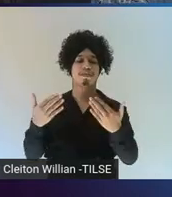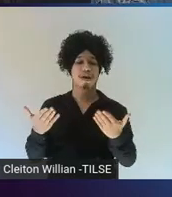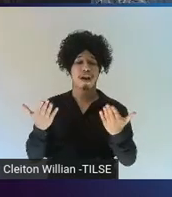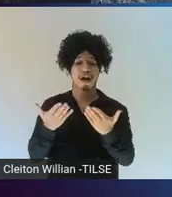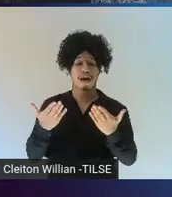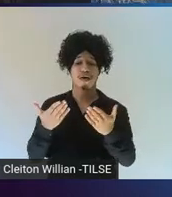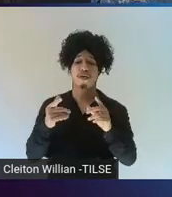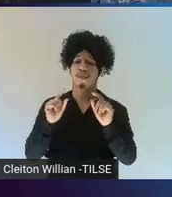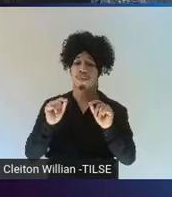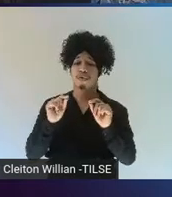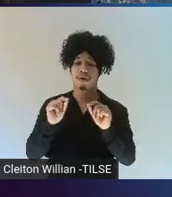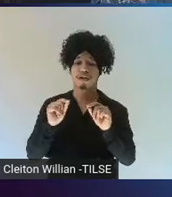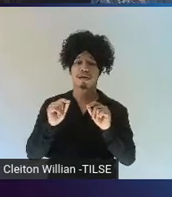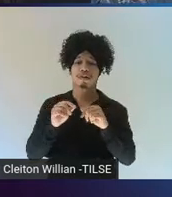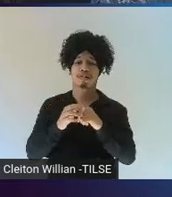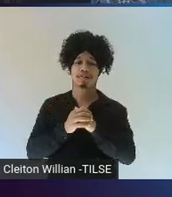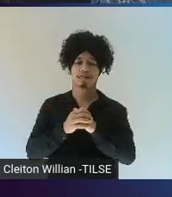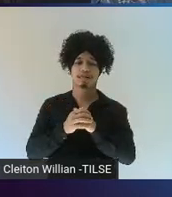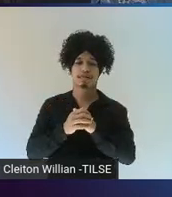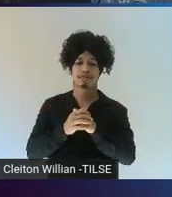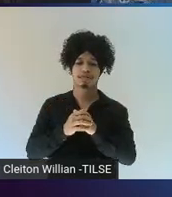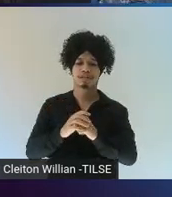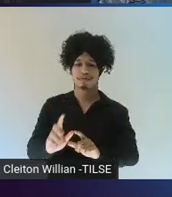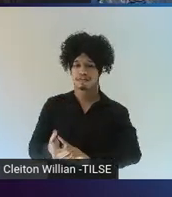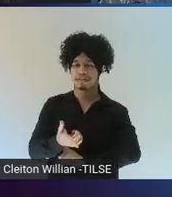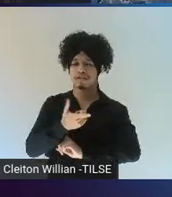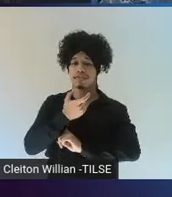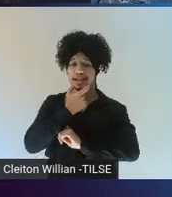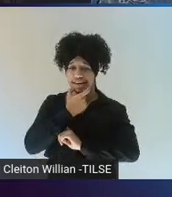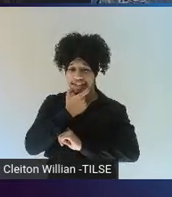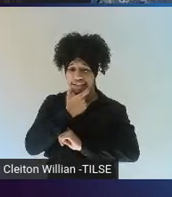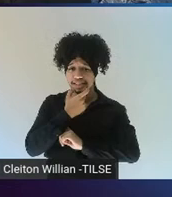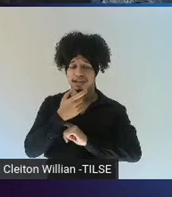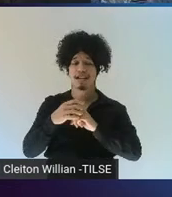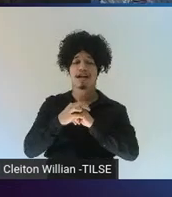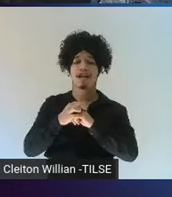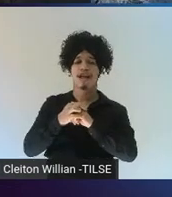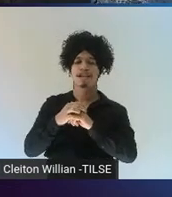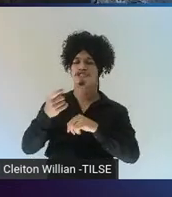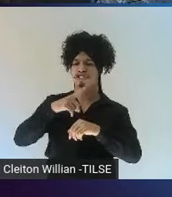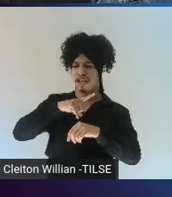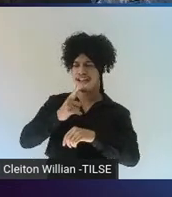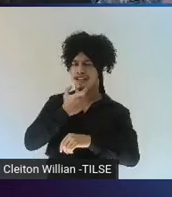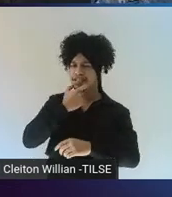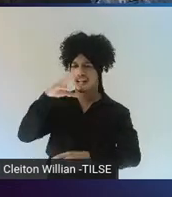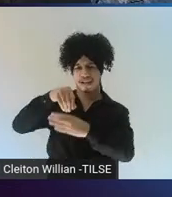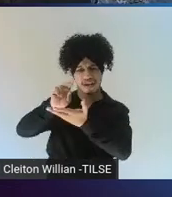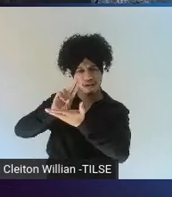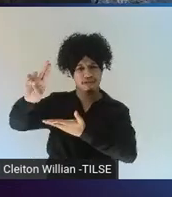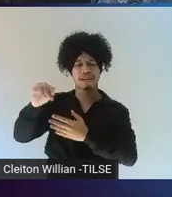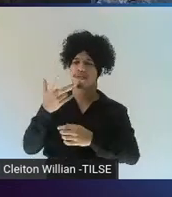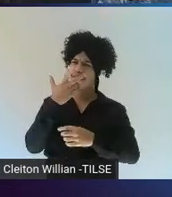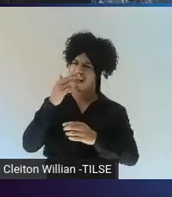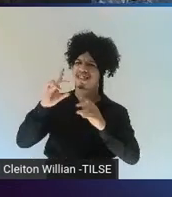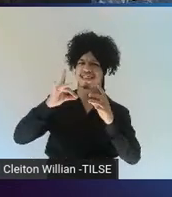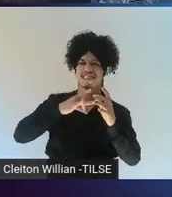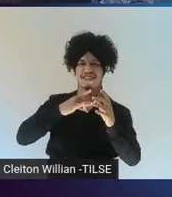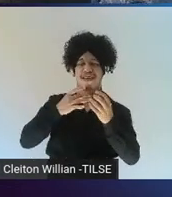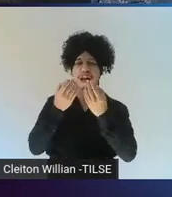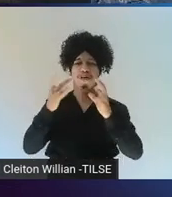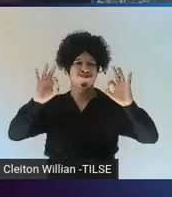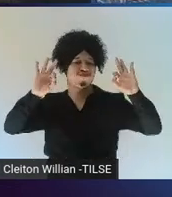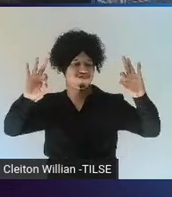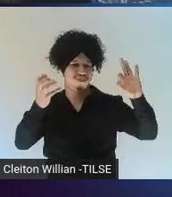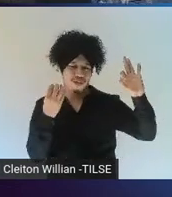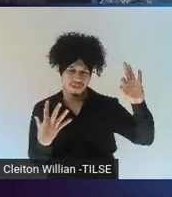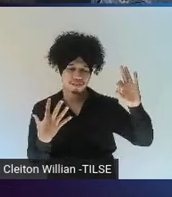have a level of English proficiency. So, at this university, some courses were delivered in Mandarin and some